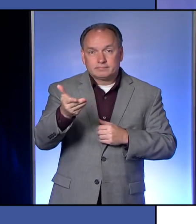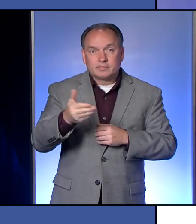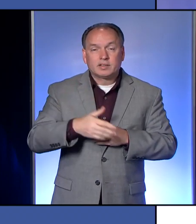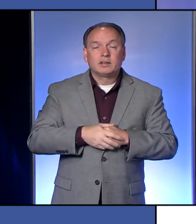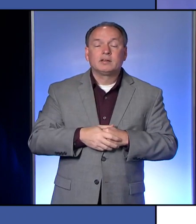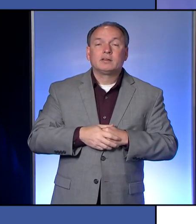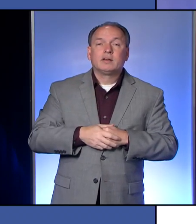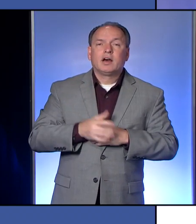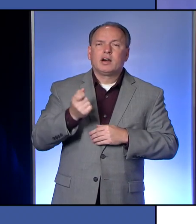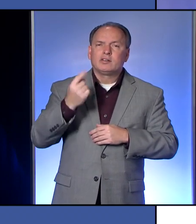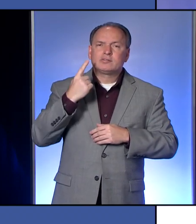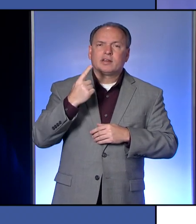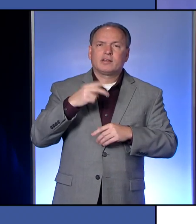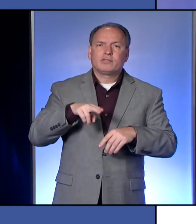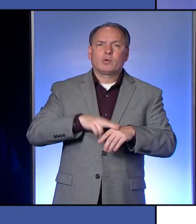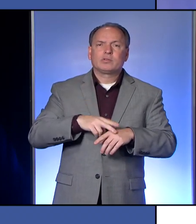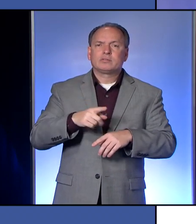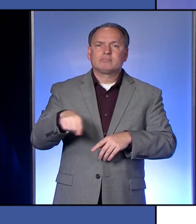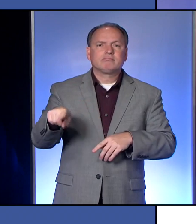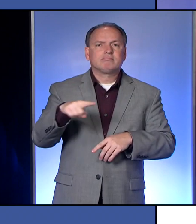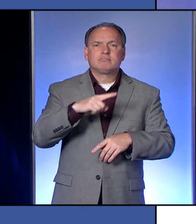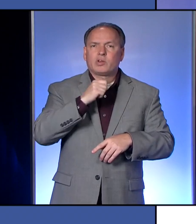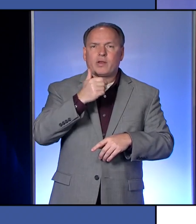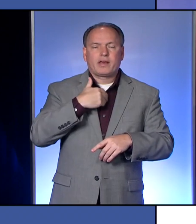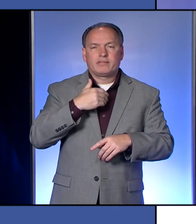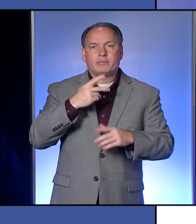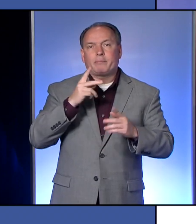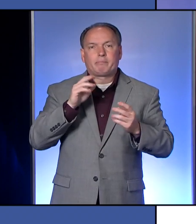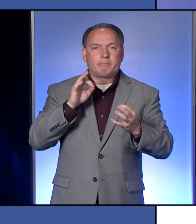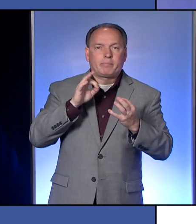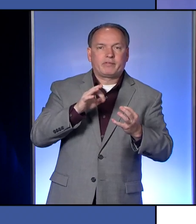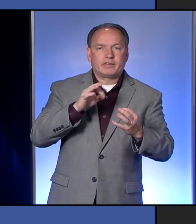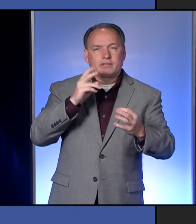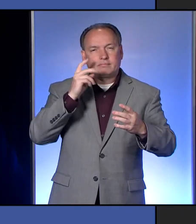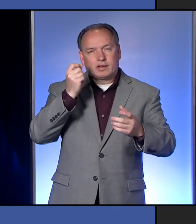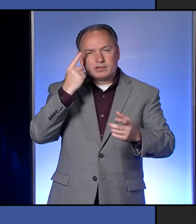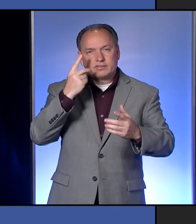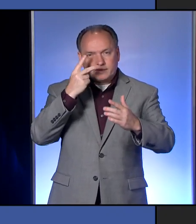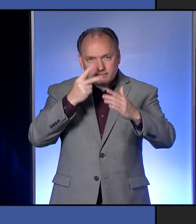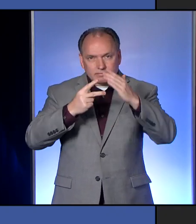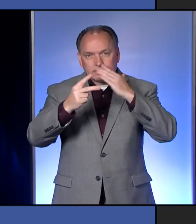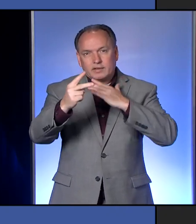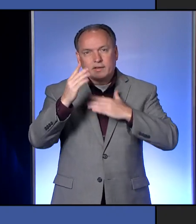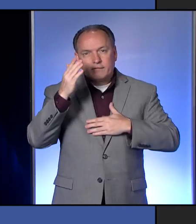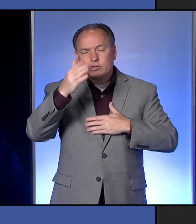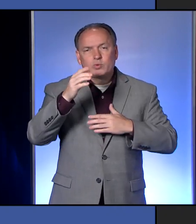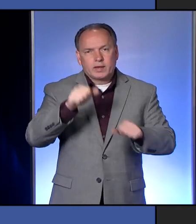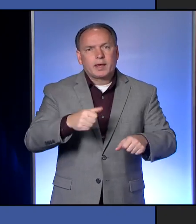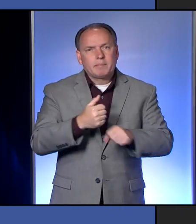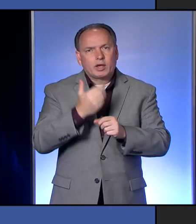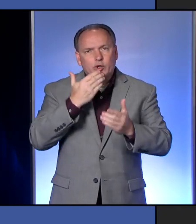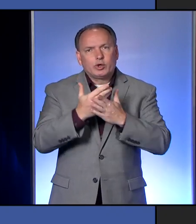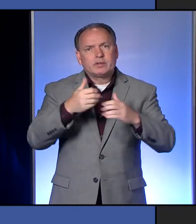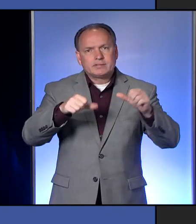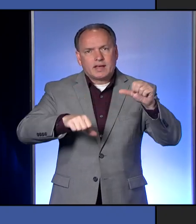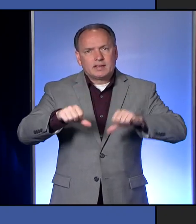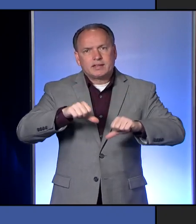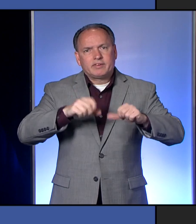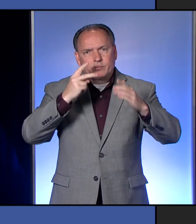Understanding, of course, that no one has a crystal ball and nobody knows exactly what this virus is going to do, but you can make sound scientific predictions.